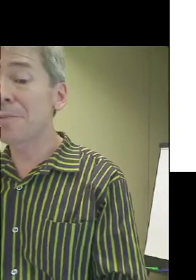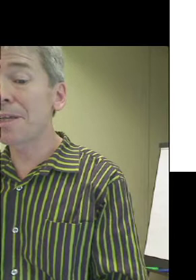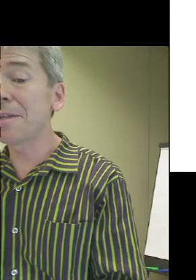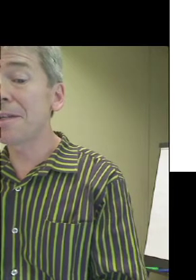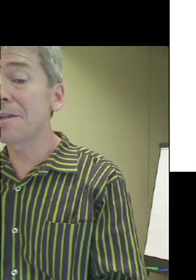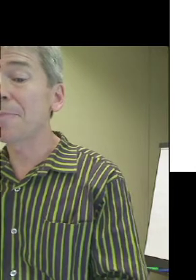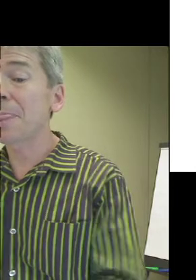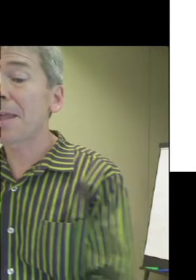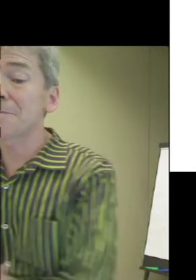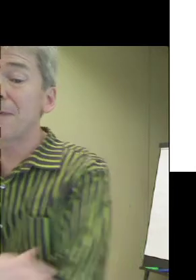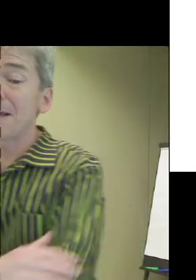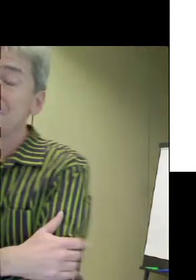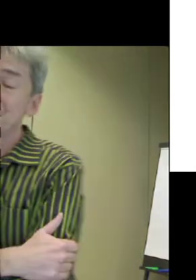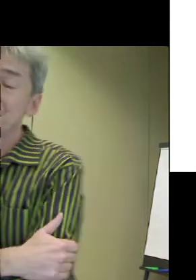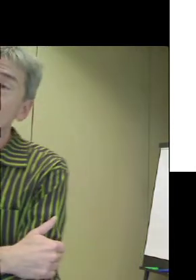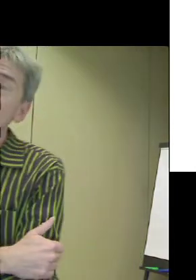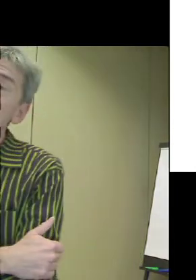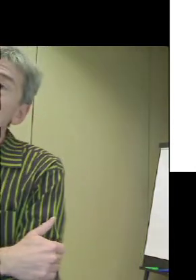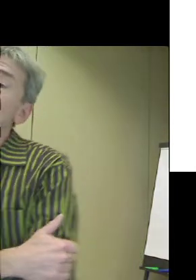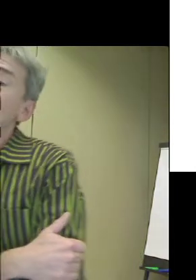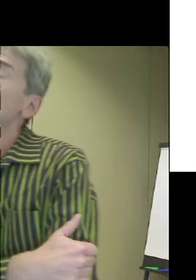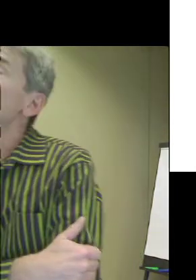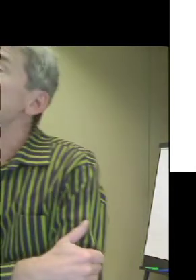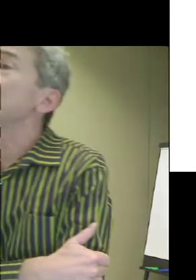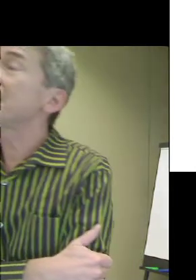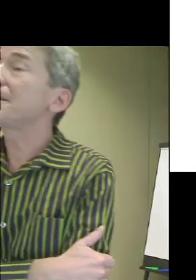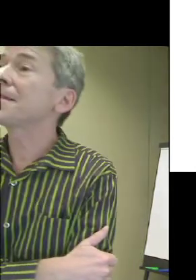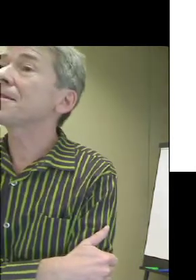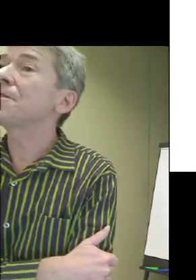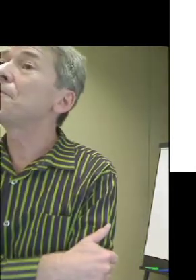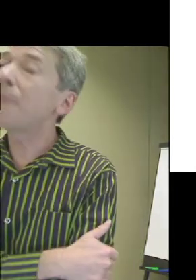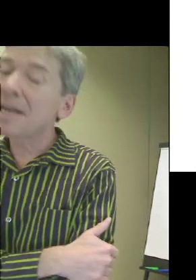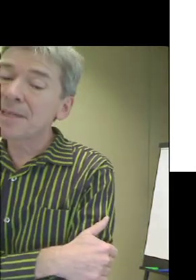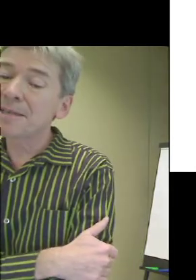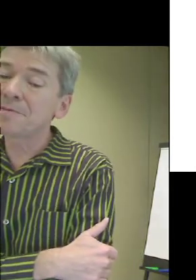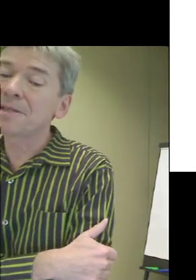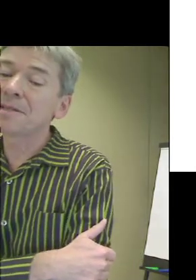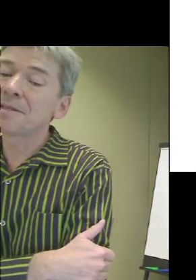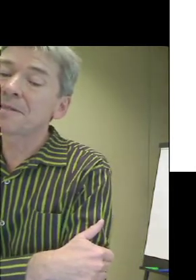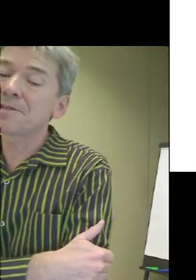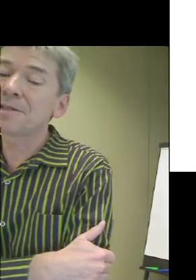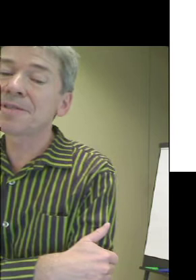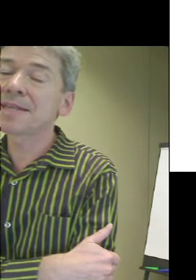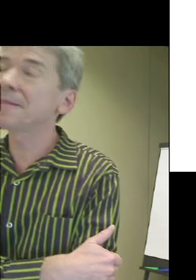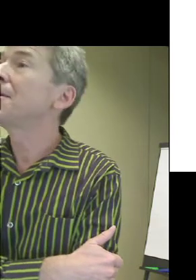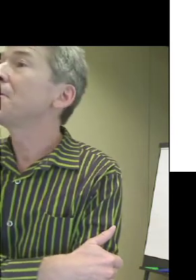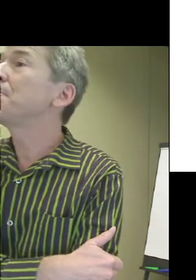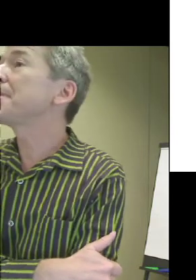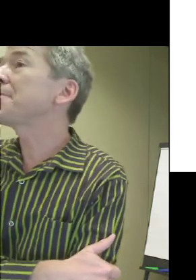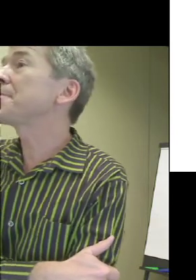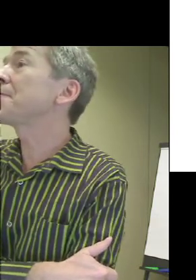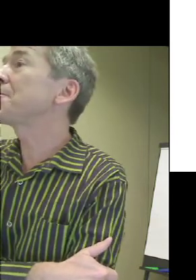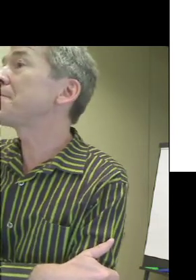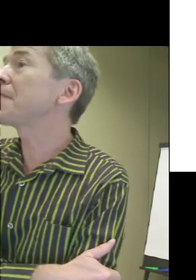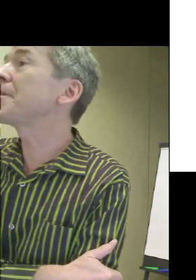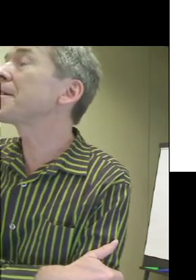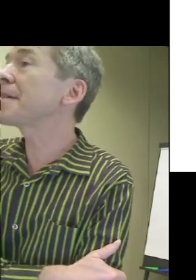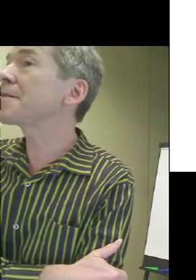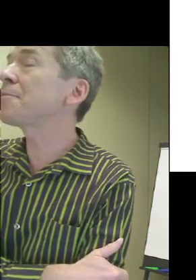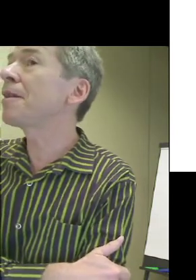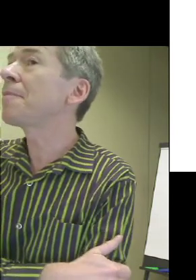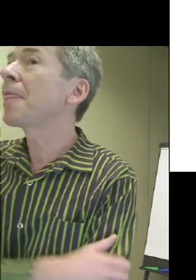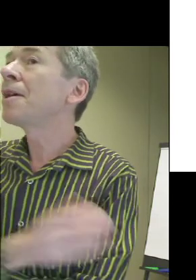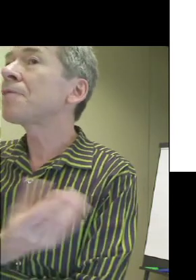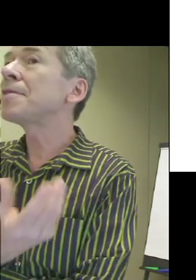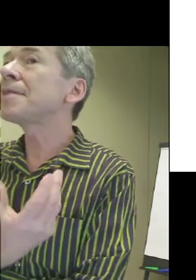come in here as well. I'd also say that overwhelming evidence shows that museums are not very